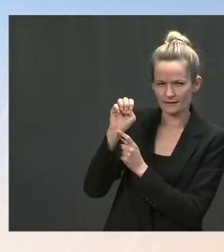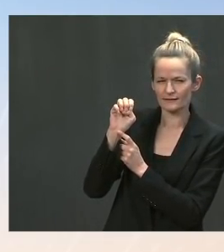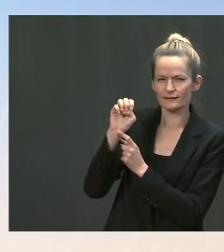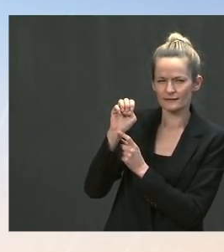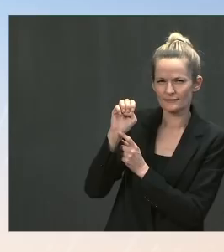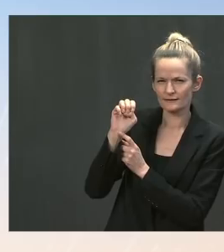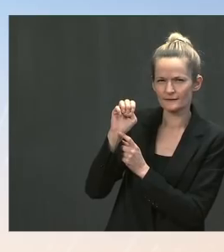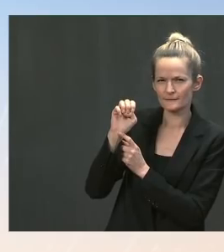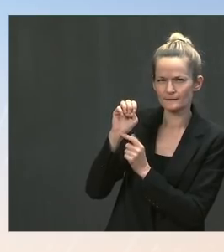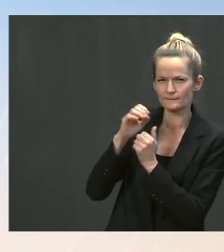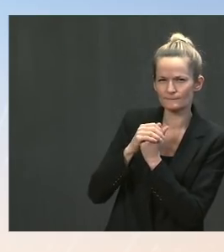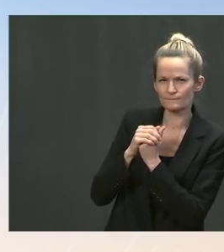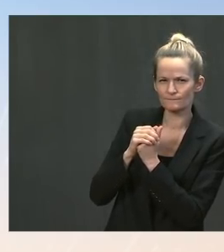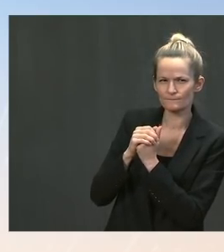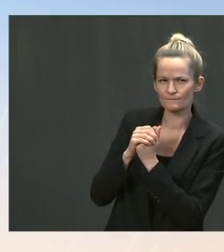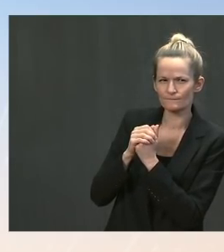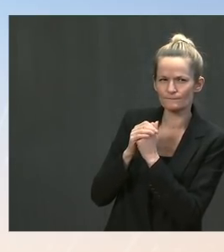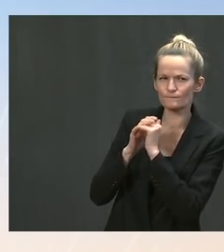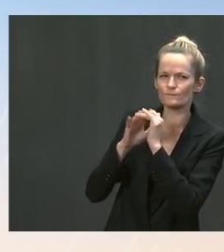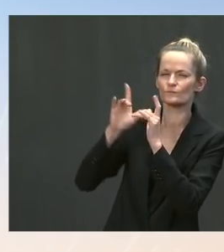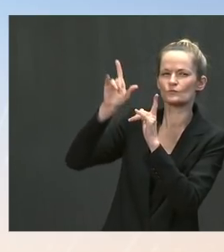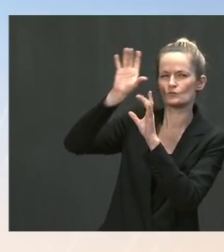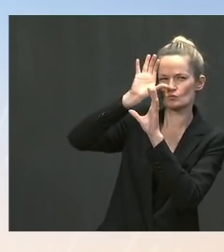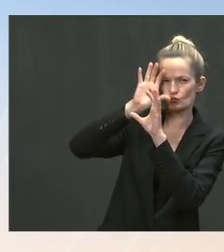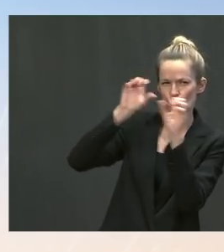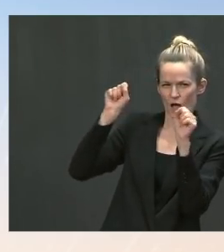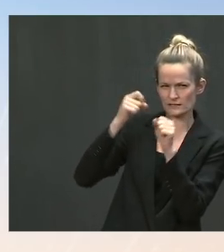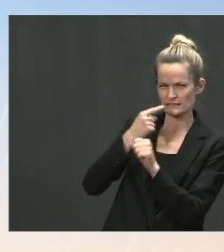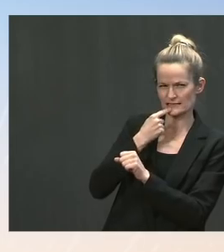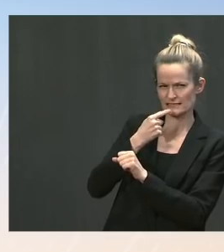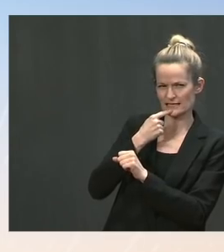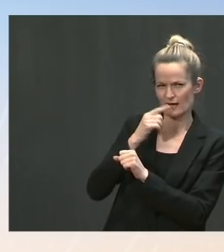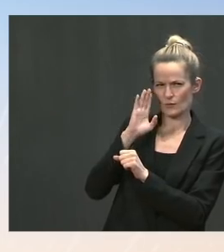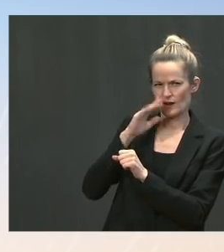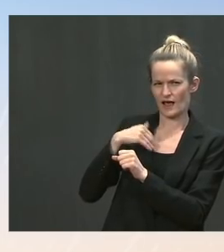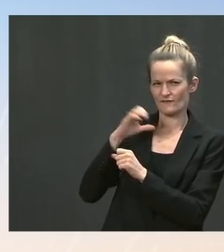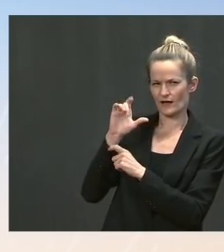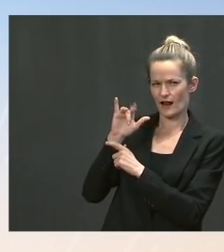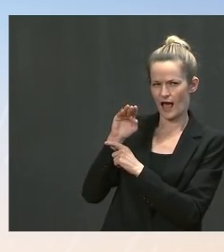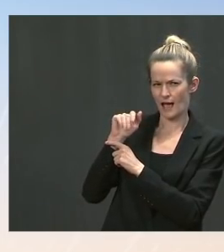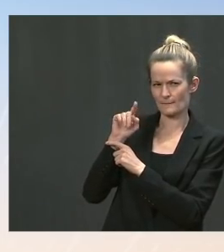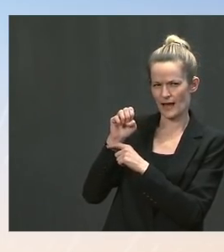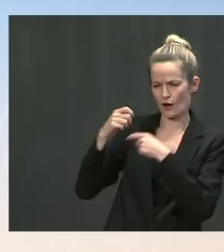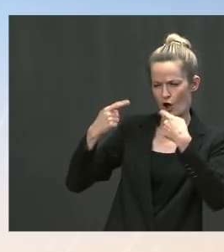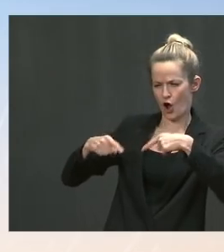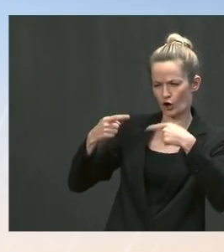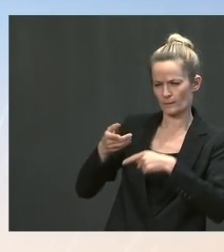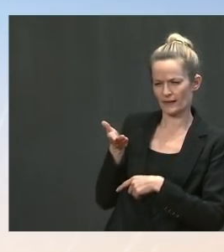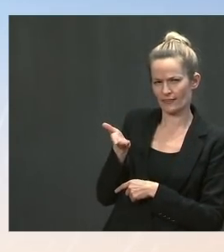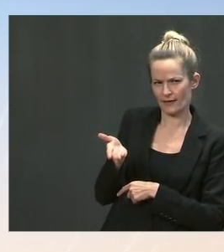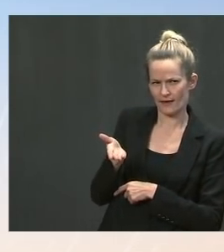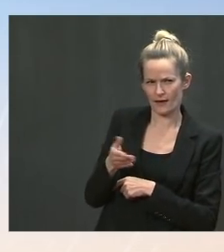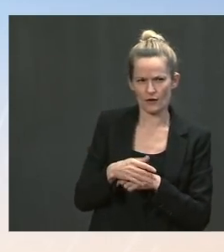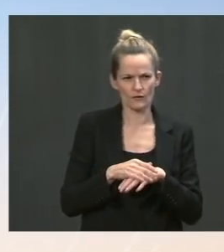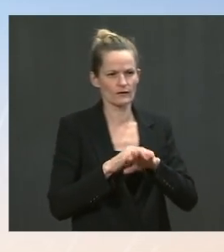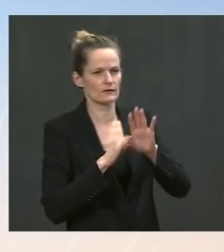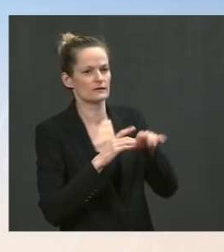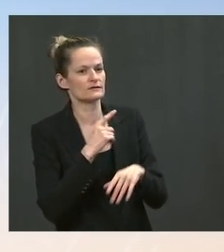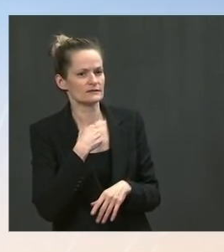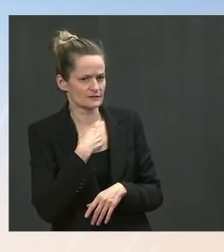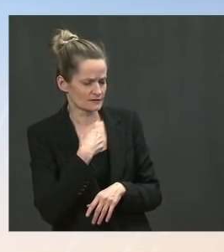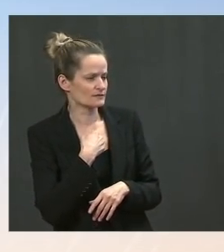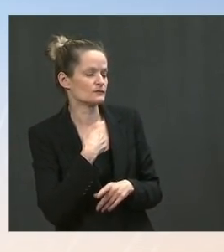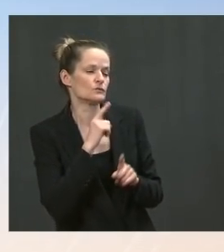argument is that there's a climate environment argument there. Do you have a reaction to that? Ms. Well, again, we're very grateful to his leadership. He's been a key partner